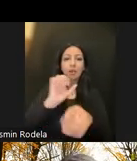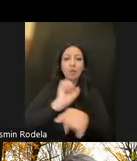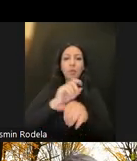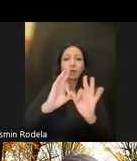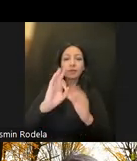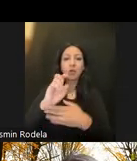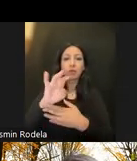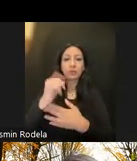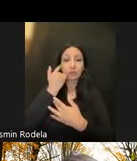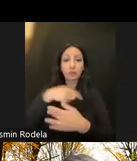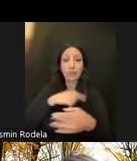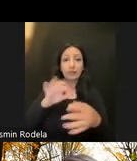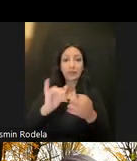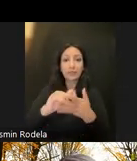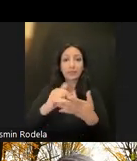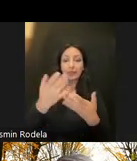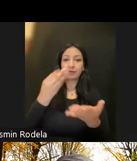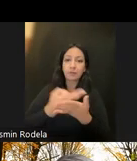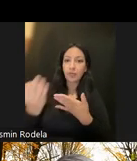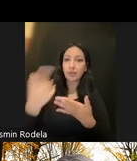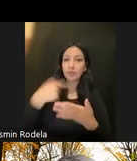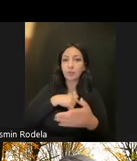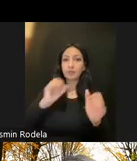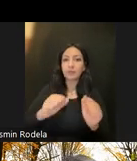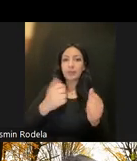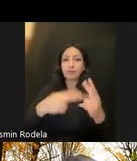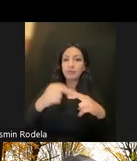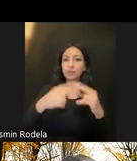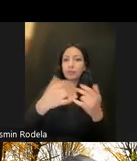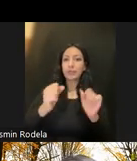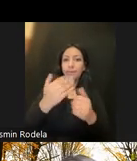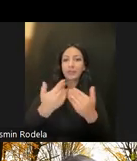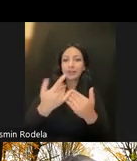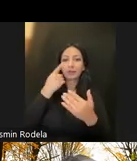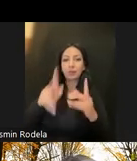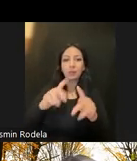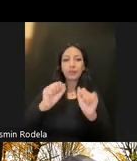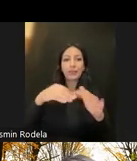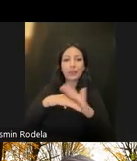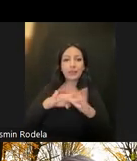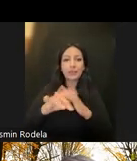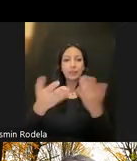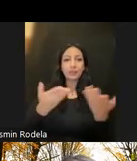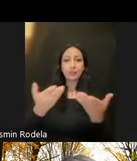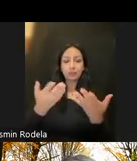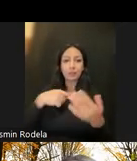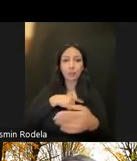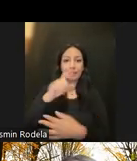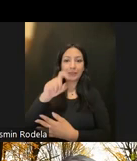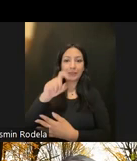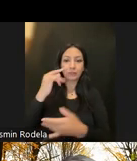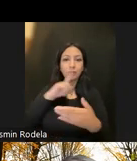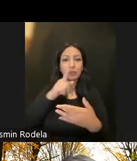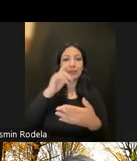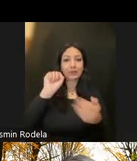we fix the financing of the system, we've built out our infrastructure. We've made it much easier for people to access services. We need to ensure